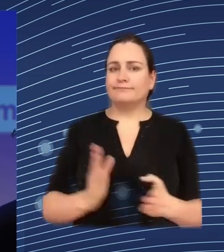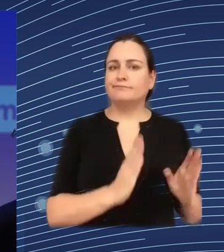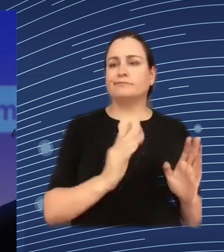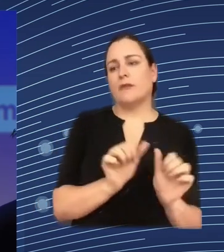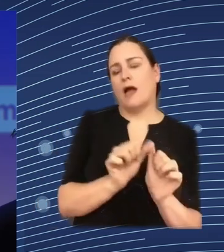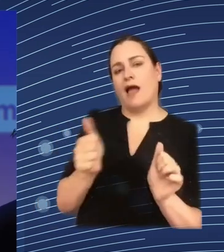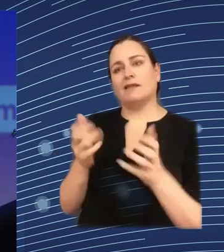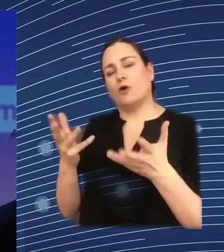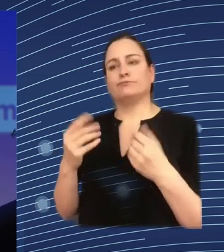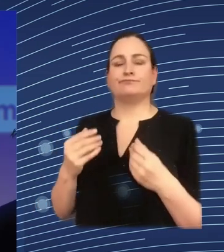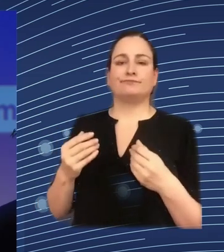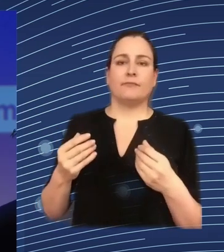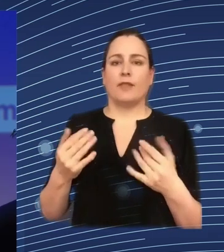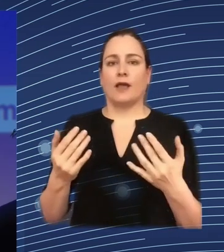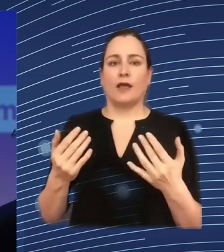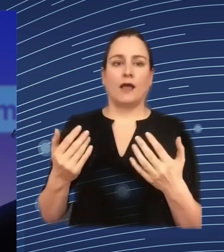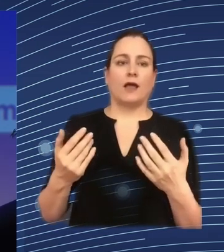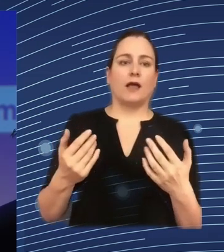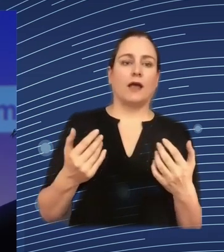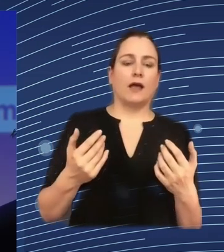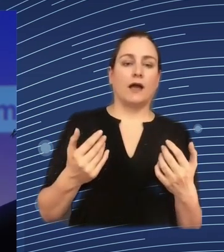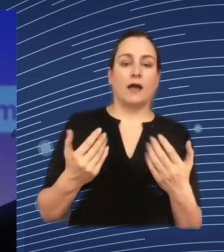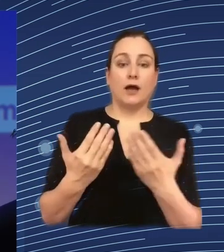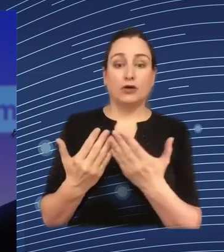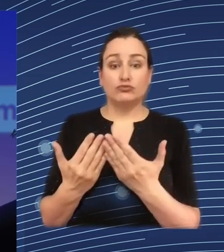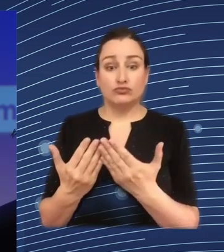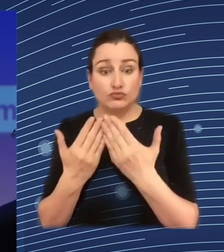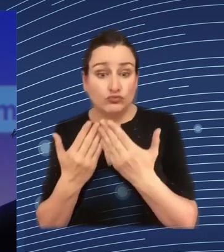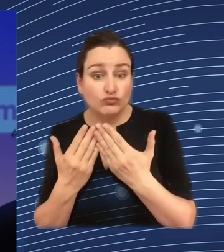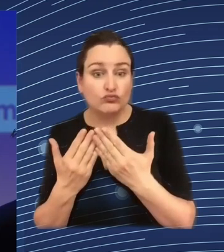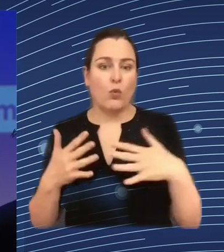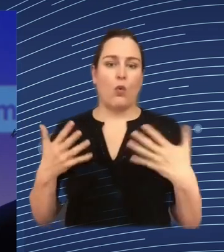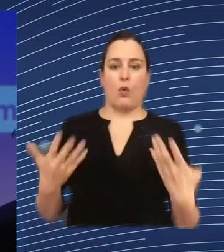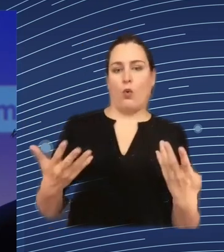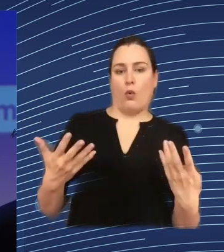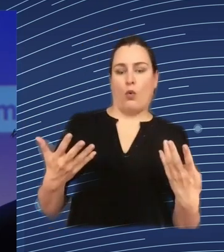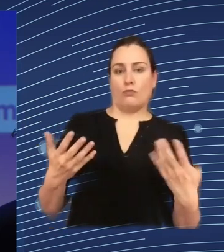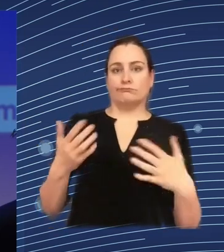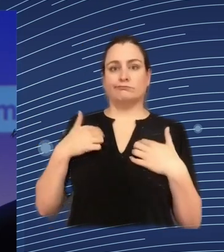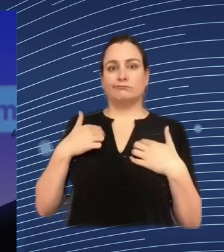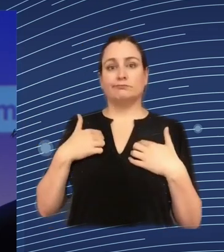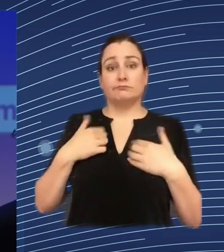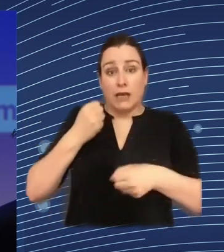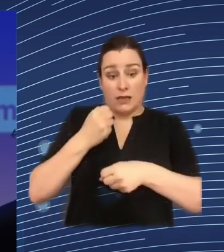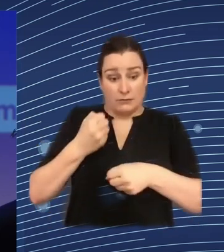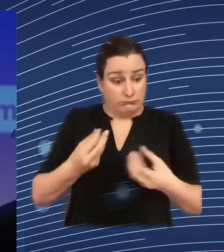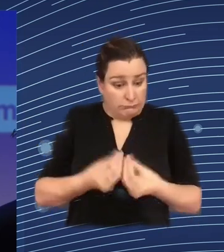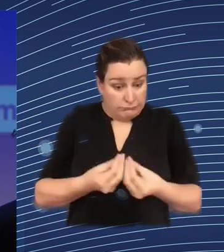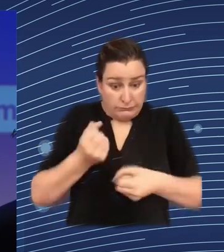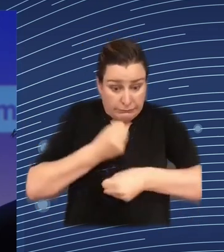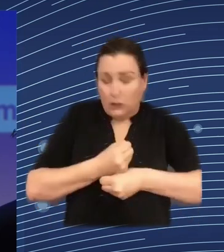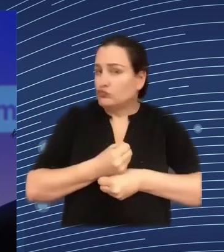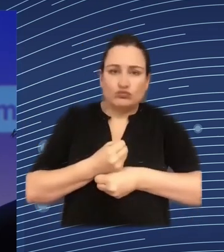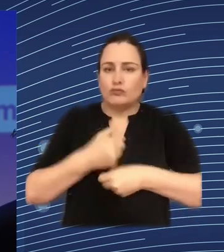in general for example for consultancy now can be used for reducing redundant boring